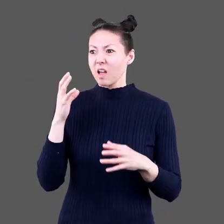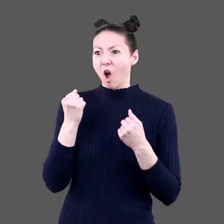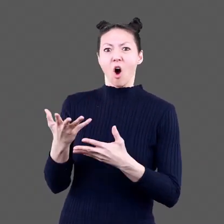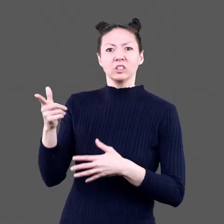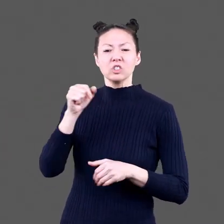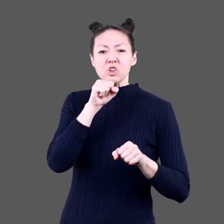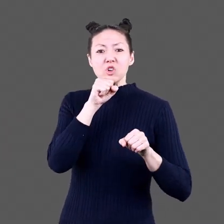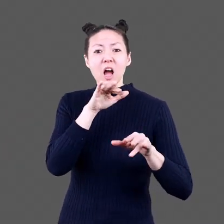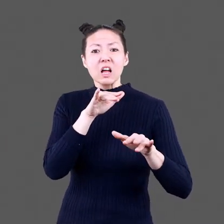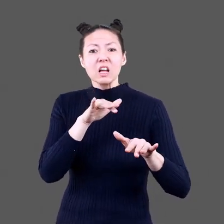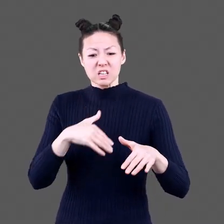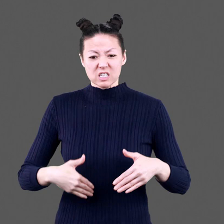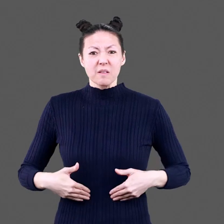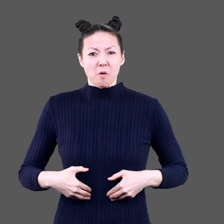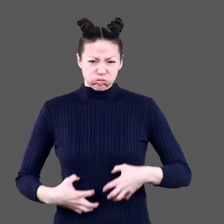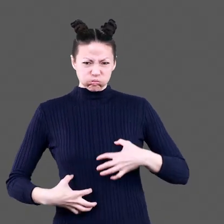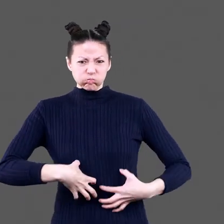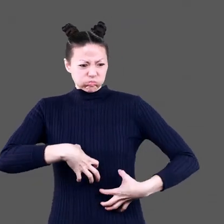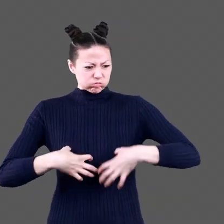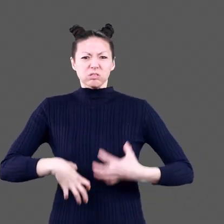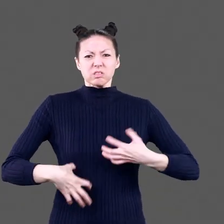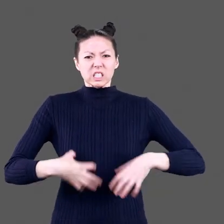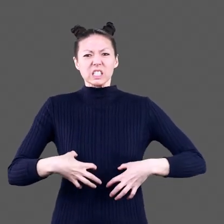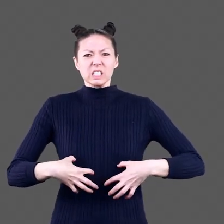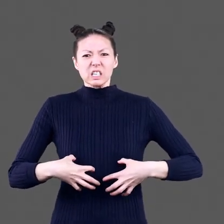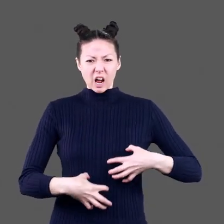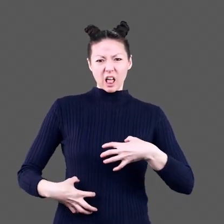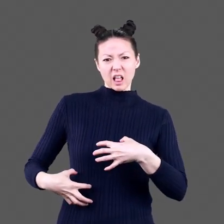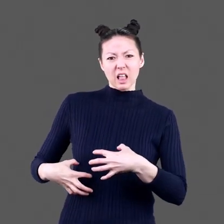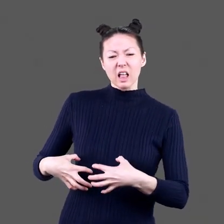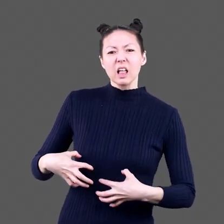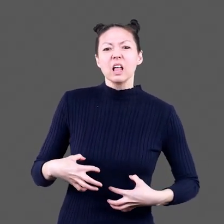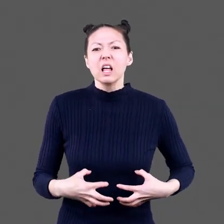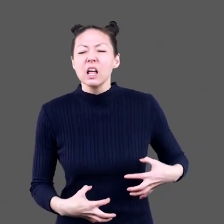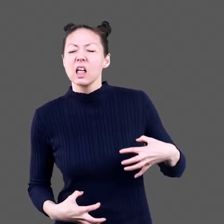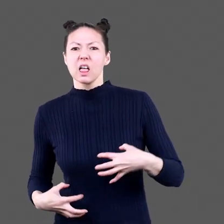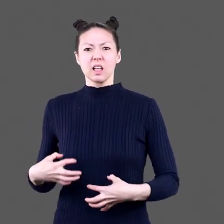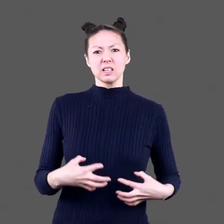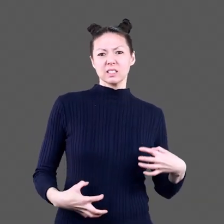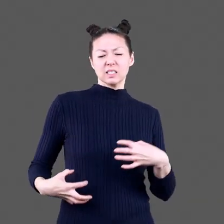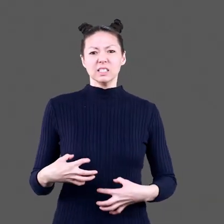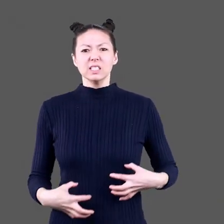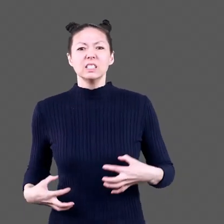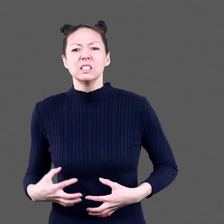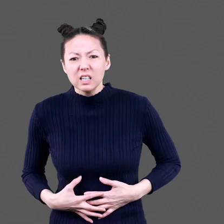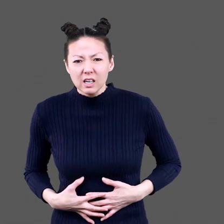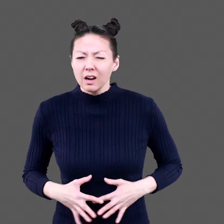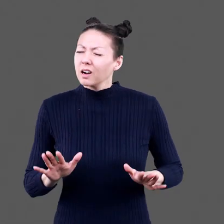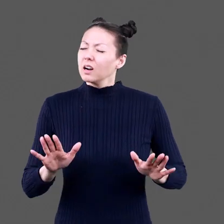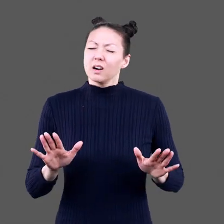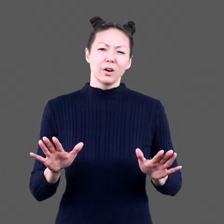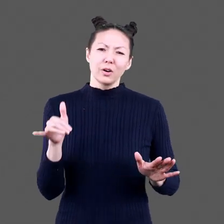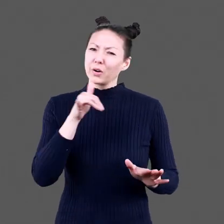gives dragons the tummy troubles And when dragons get the tummy troubles